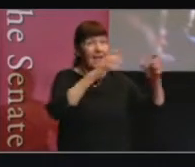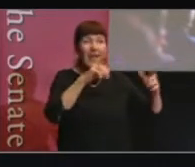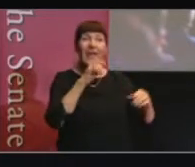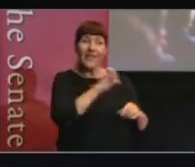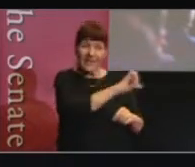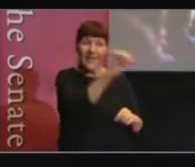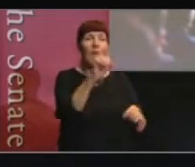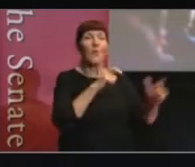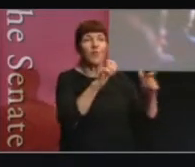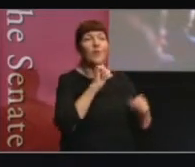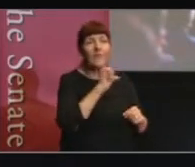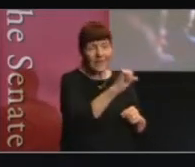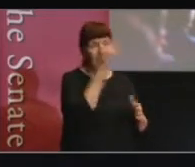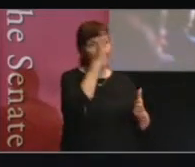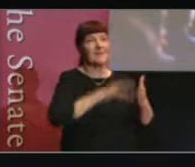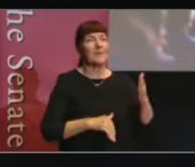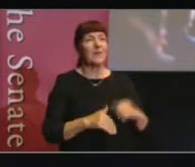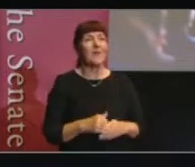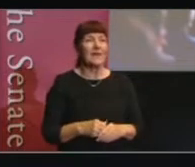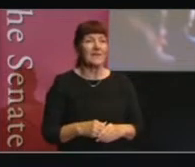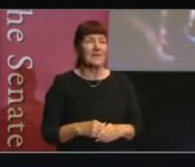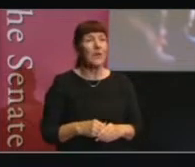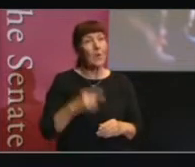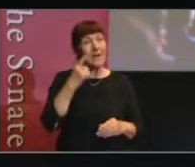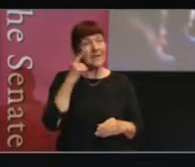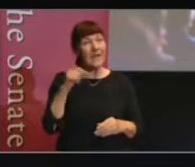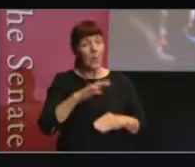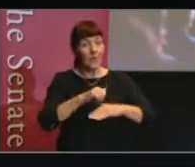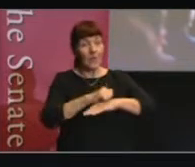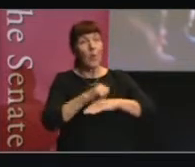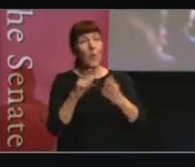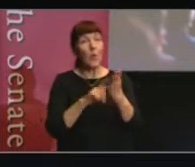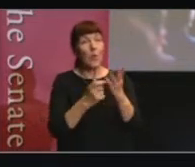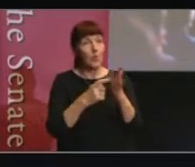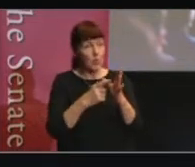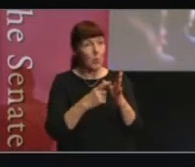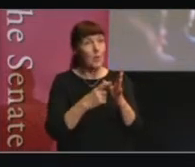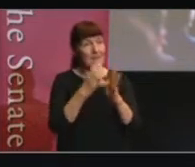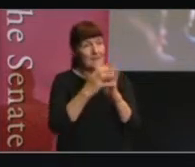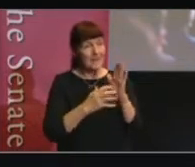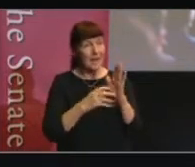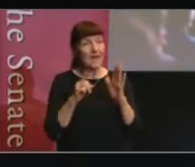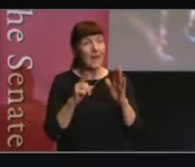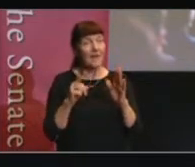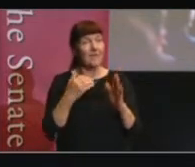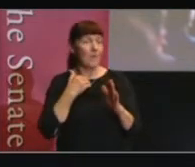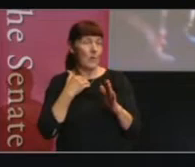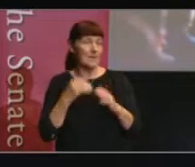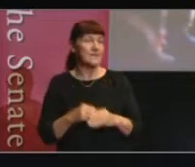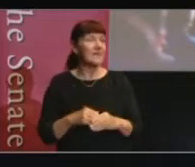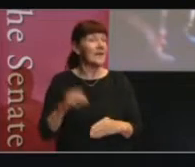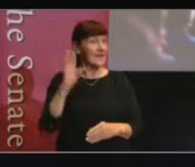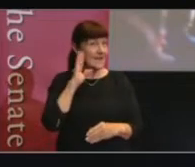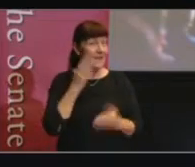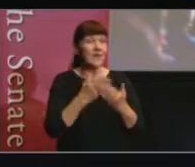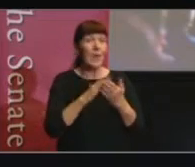experience. And that's what we see with the Uluru statement and the voice. So, listening to how people want